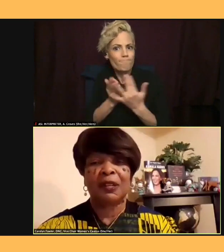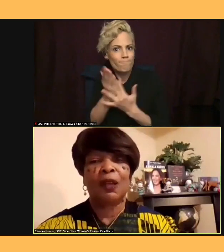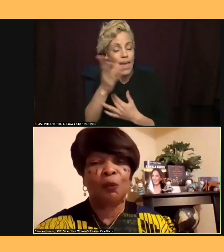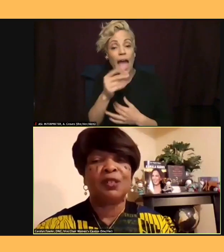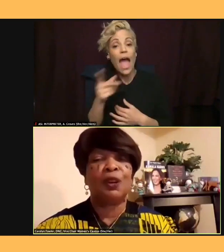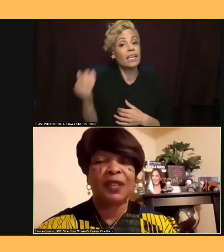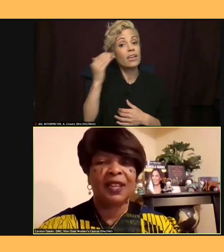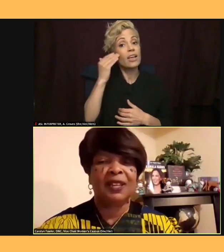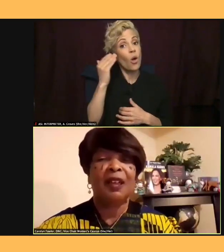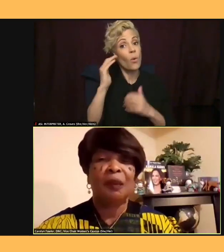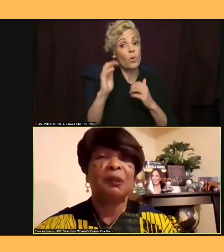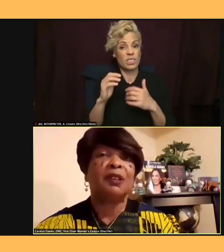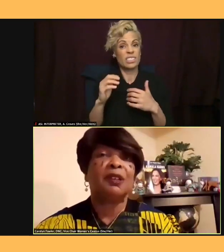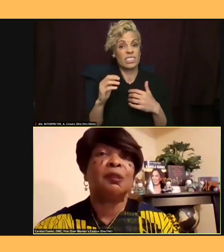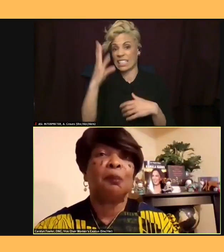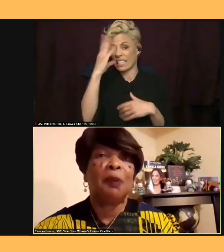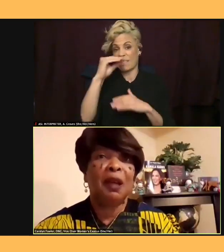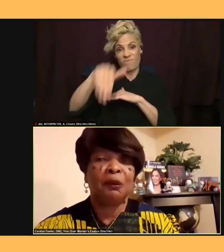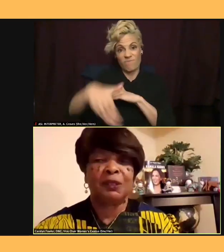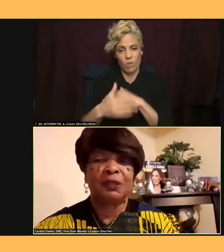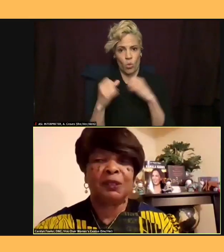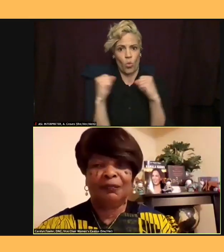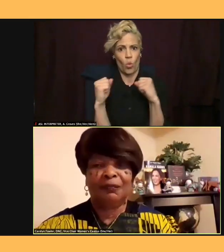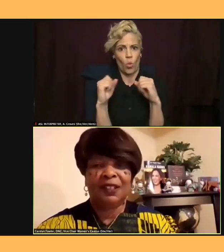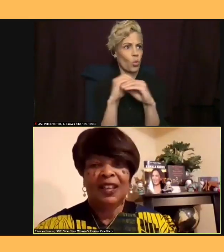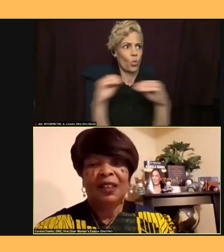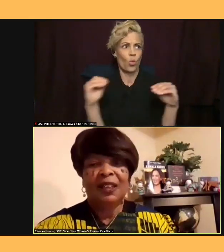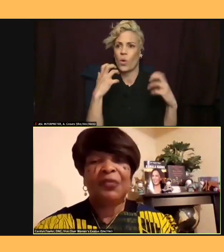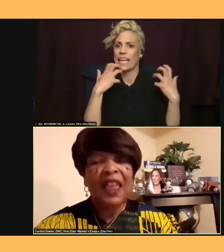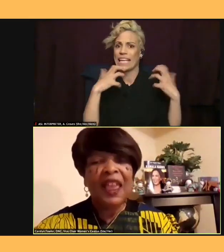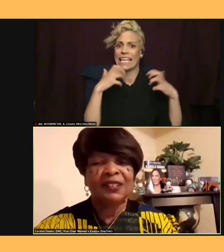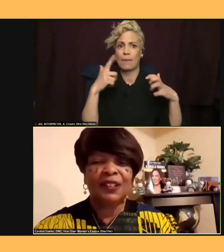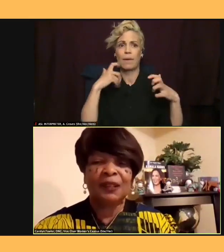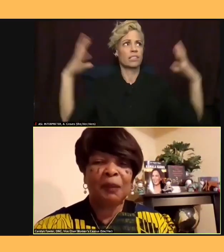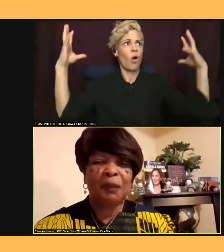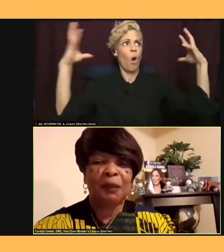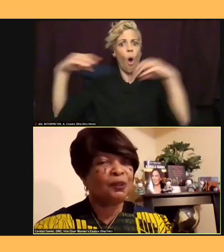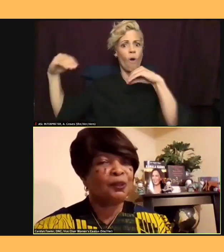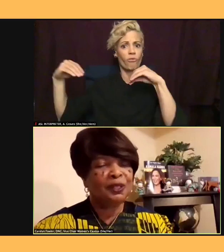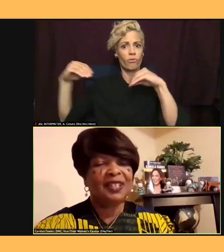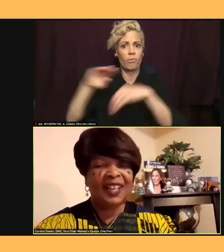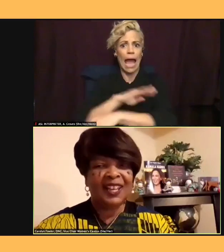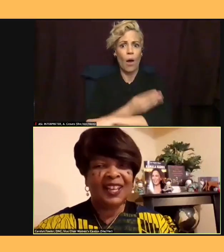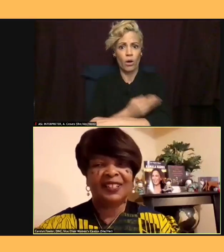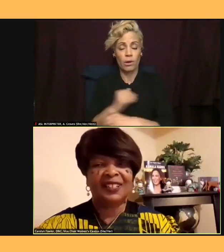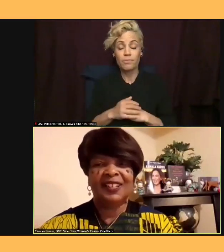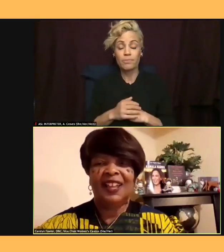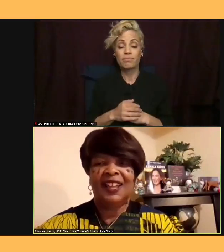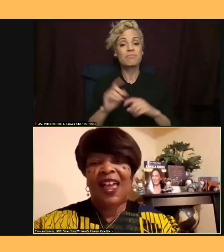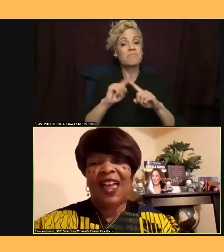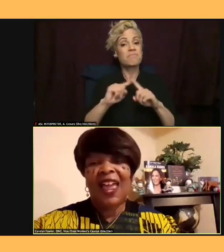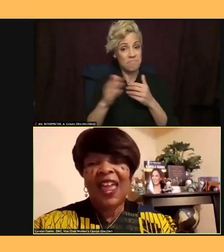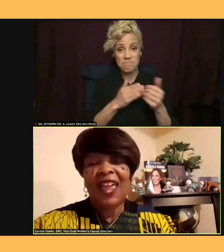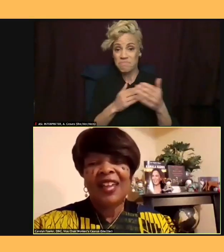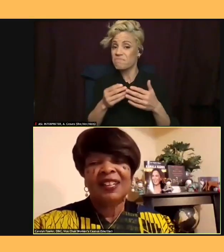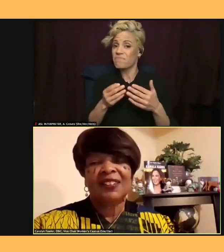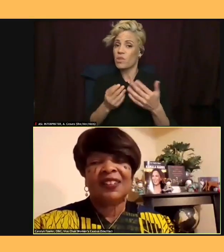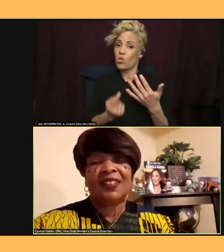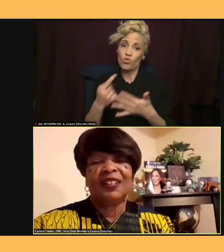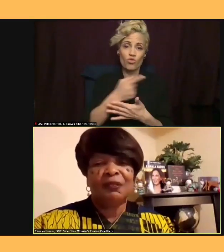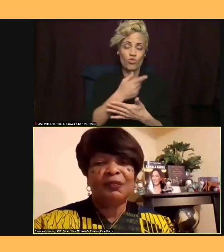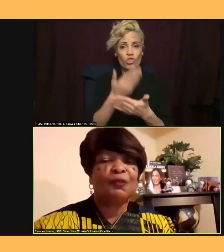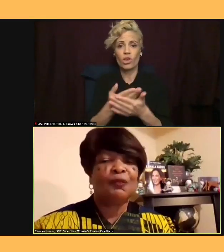because the power was shut off. But thanks to good public school education and the love of his family